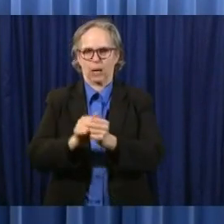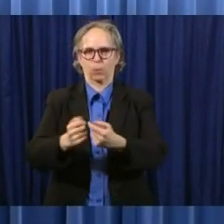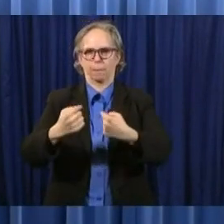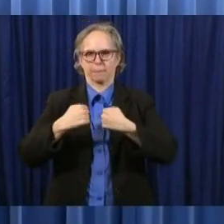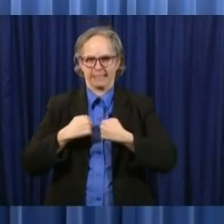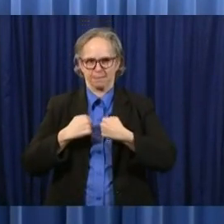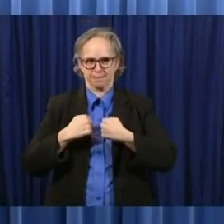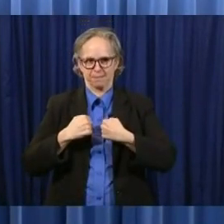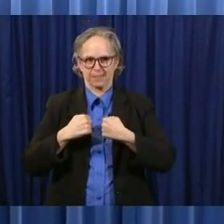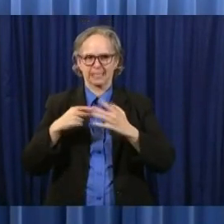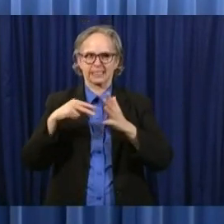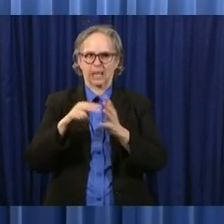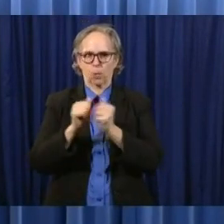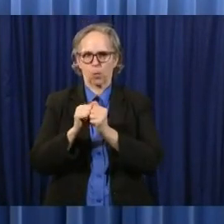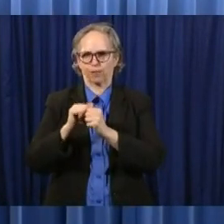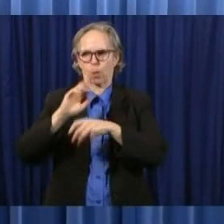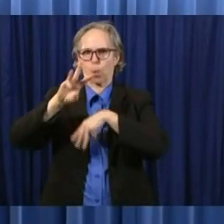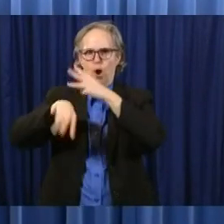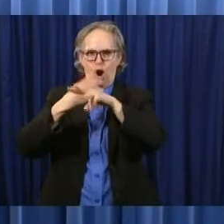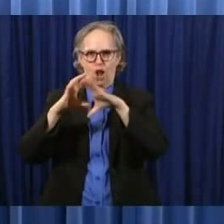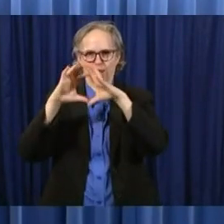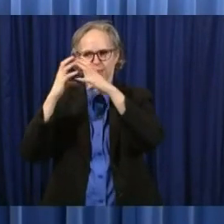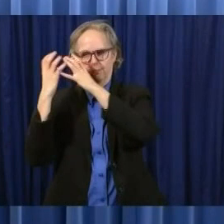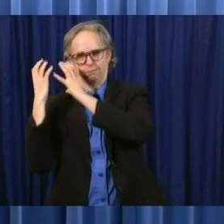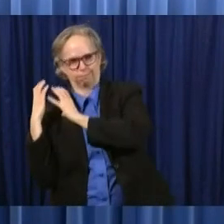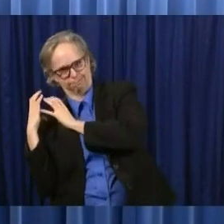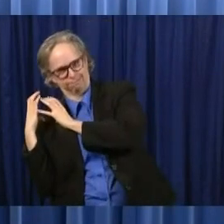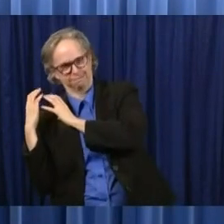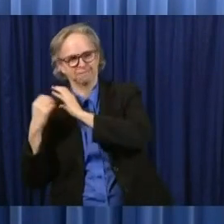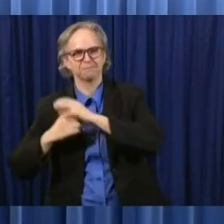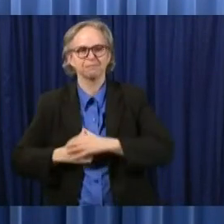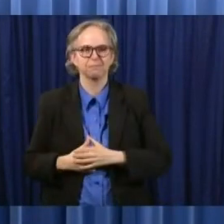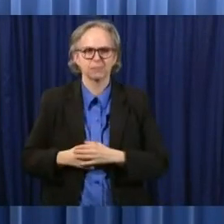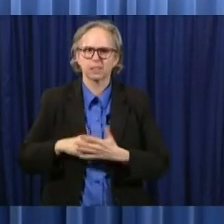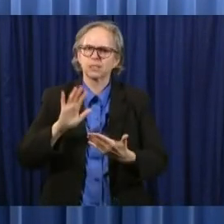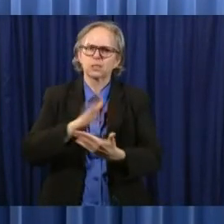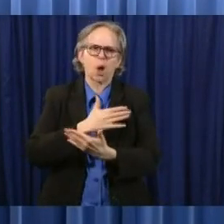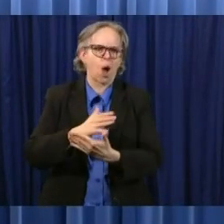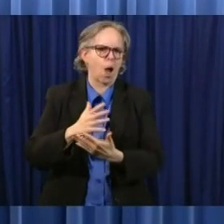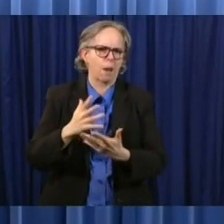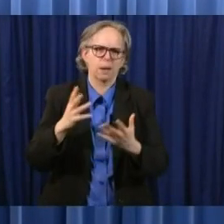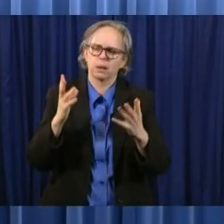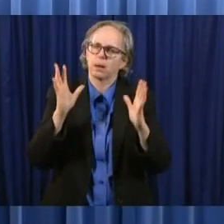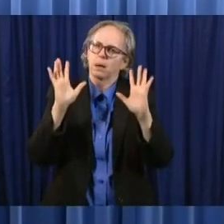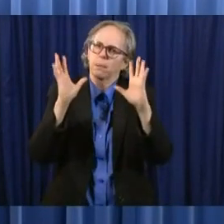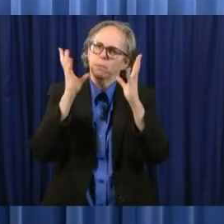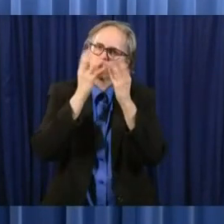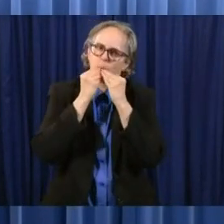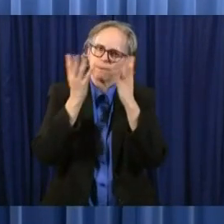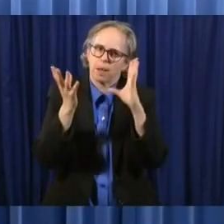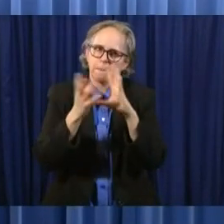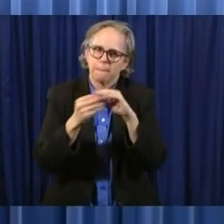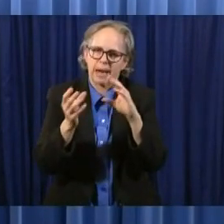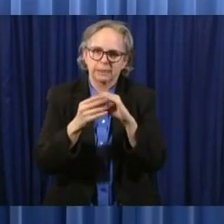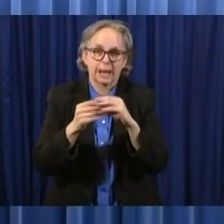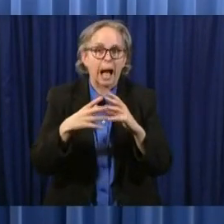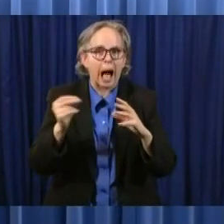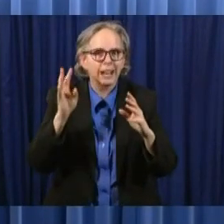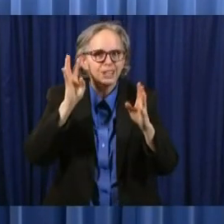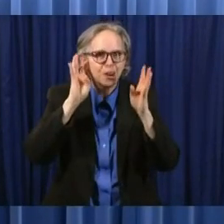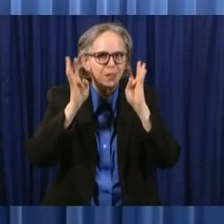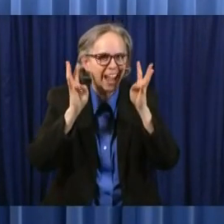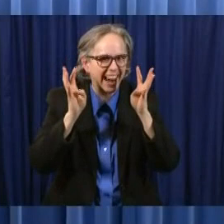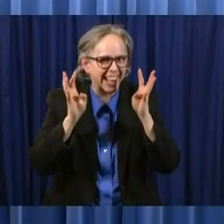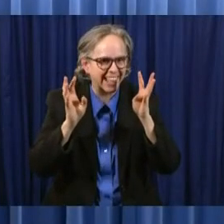the world on our shoulders the song has a great message and it's an example of the creativity that can be part and